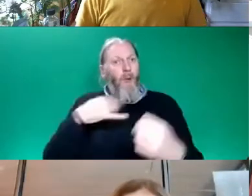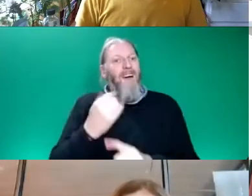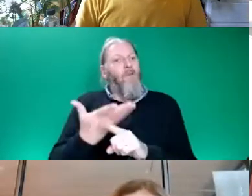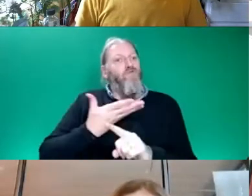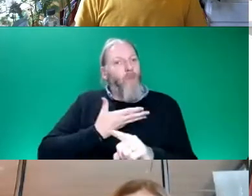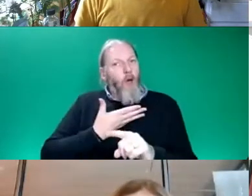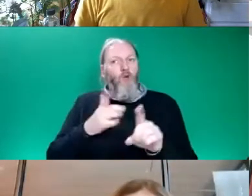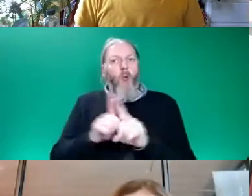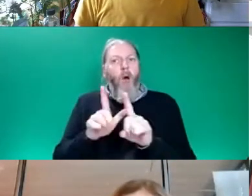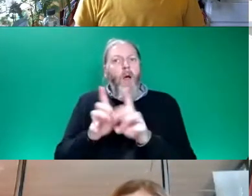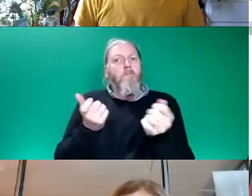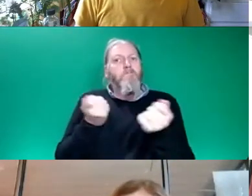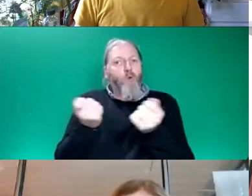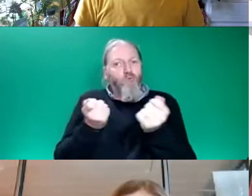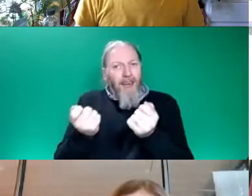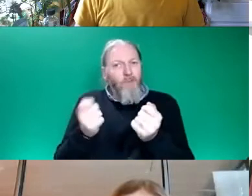that's appropriate and safe.